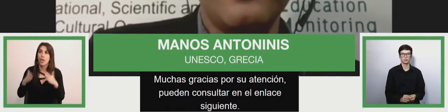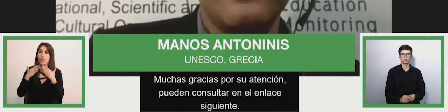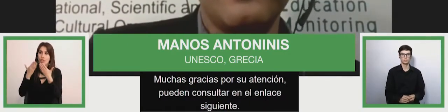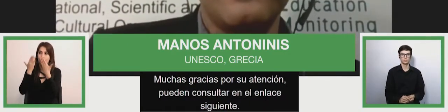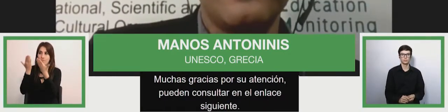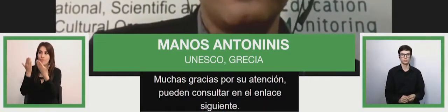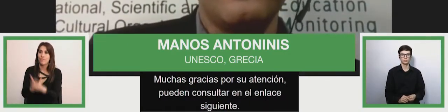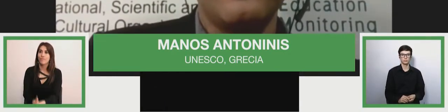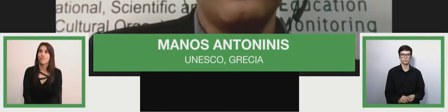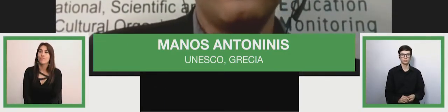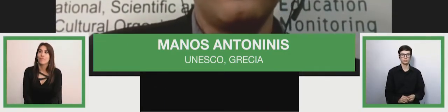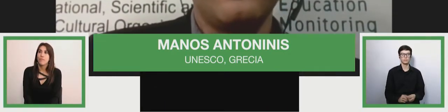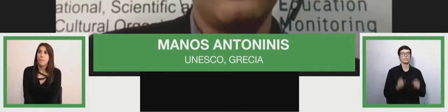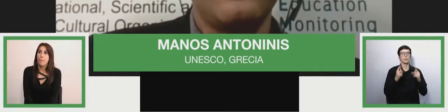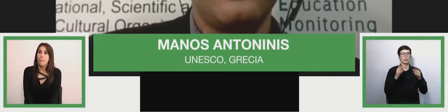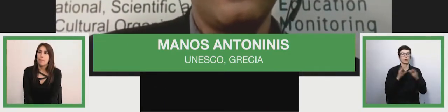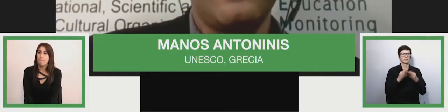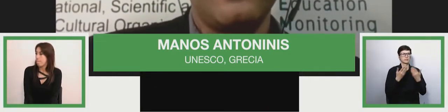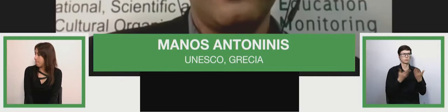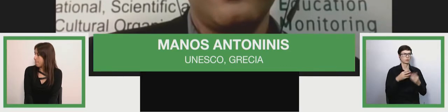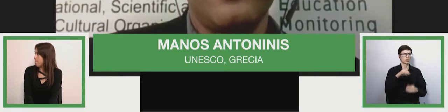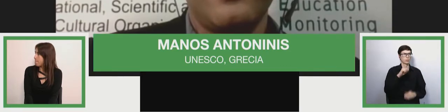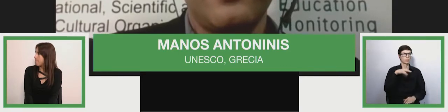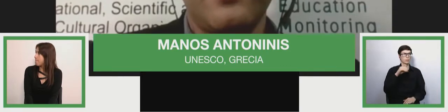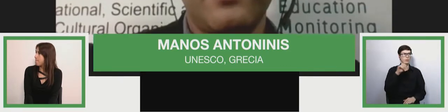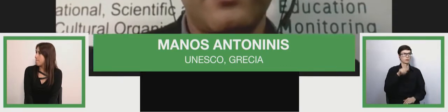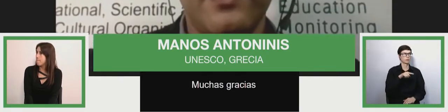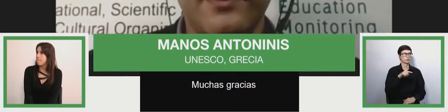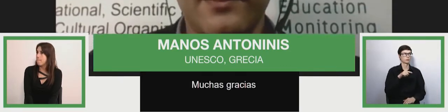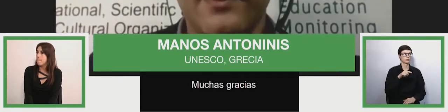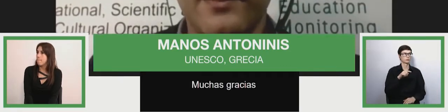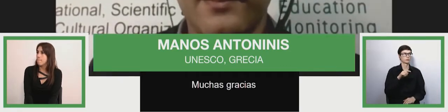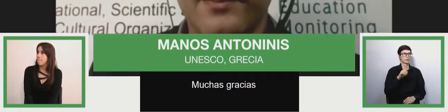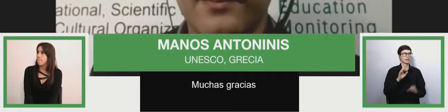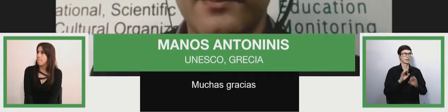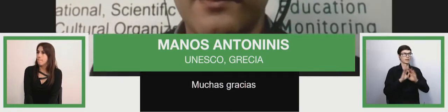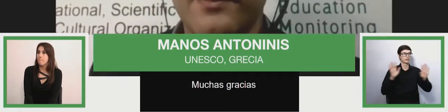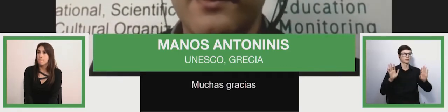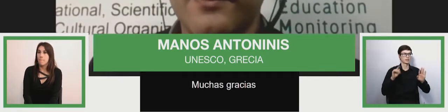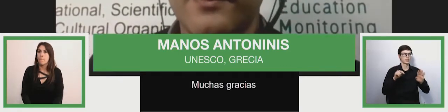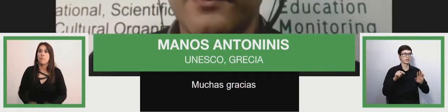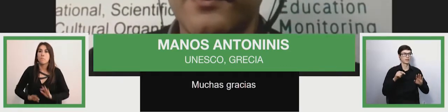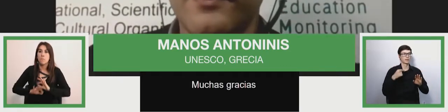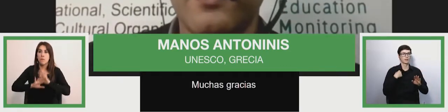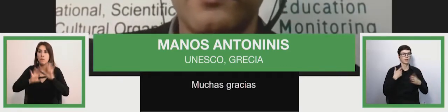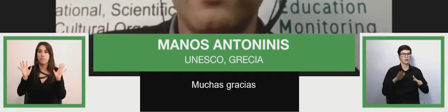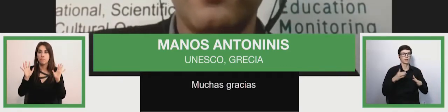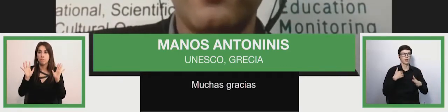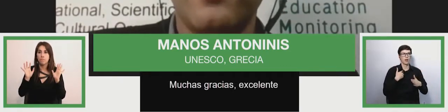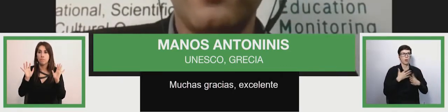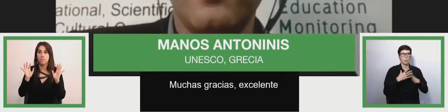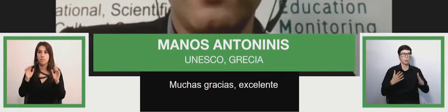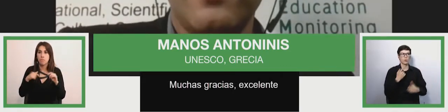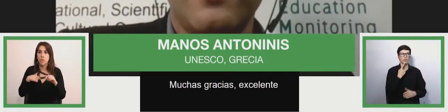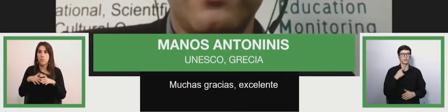Thank you, Manos. We have started in very interesting way and aborded several topics that